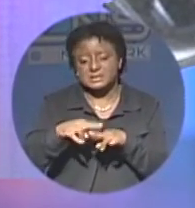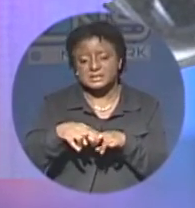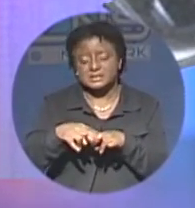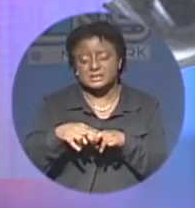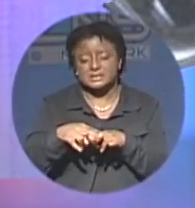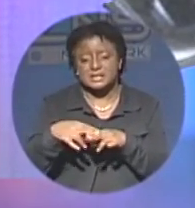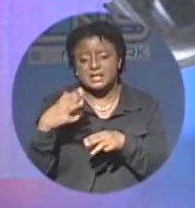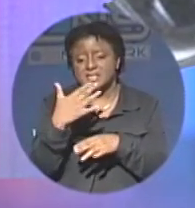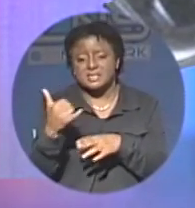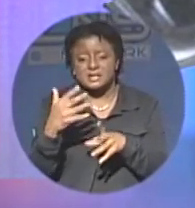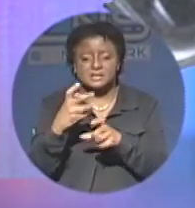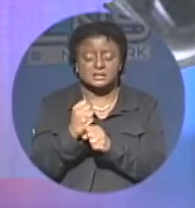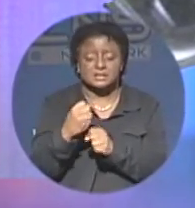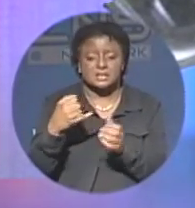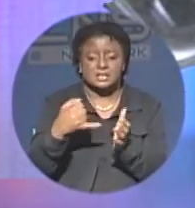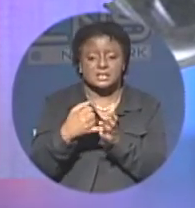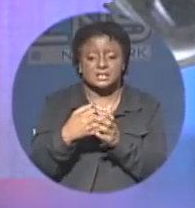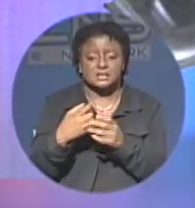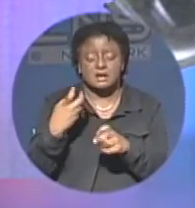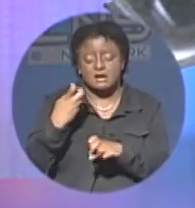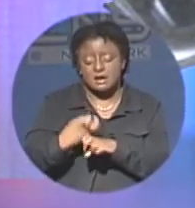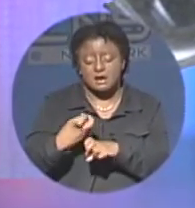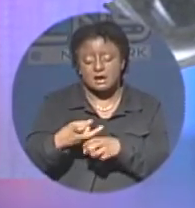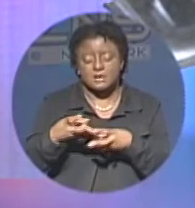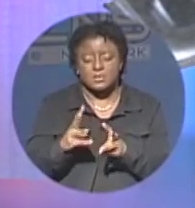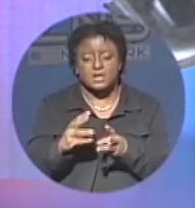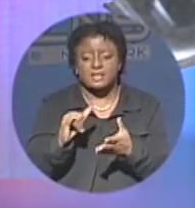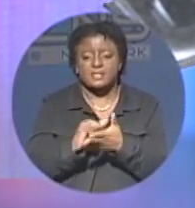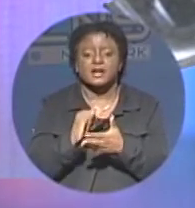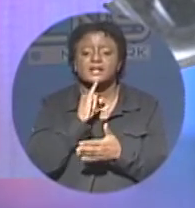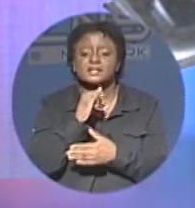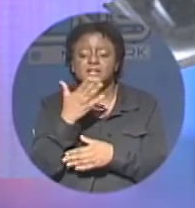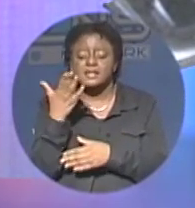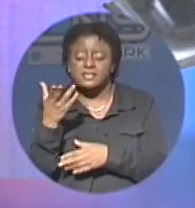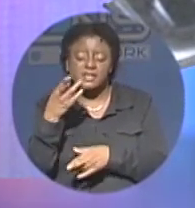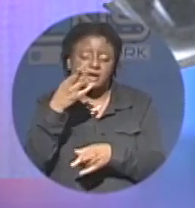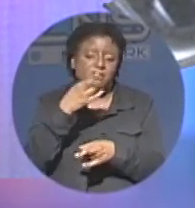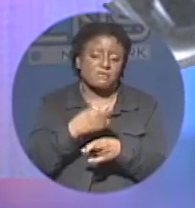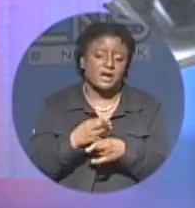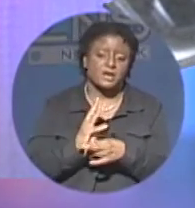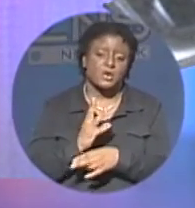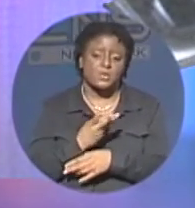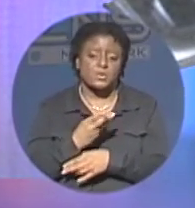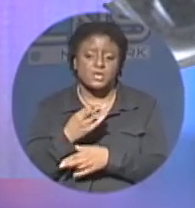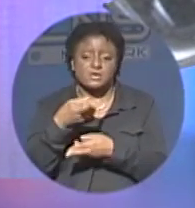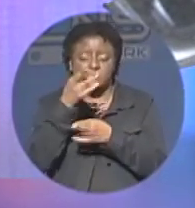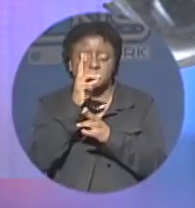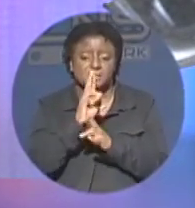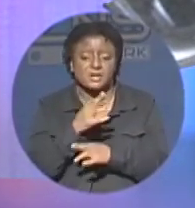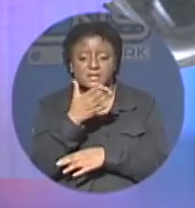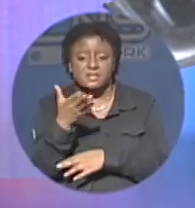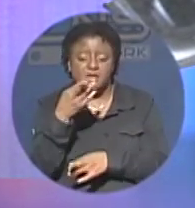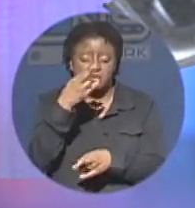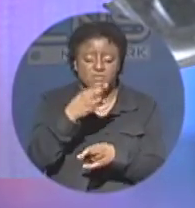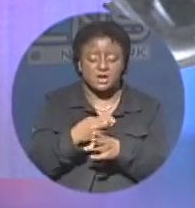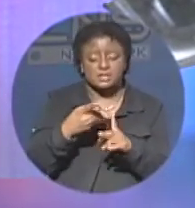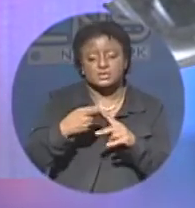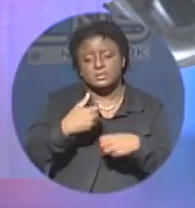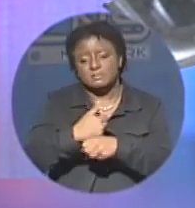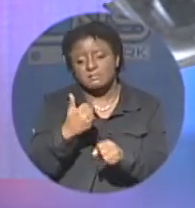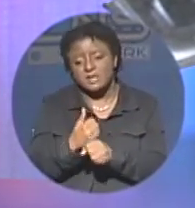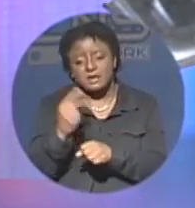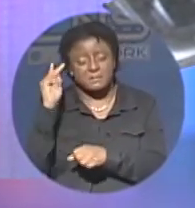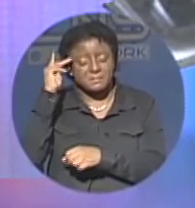took it in a harsh way. But that is their right, and we respect their right to make their own political